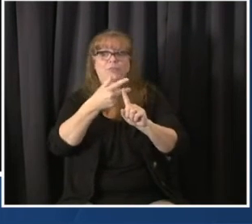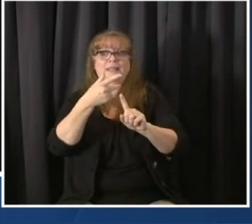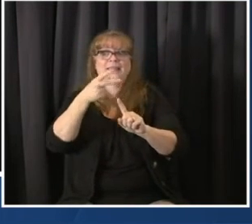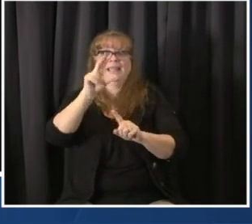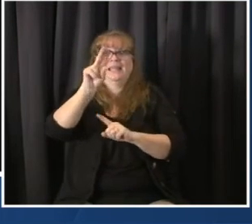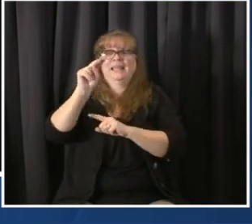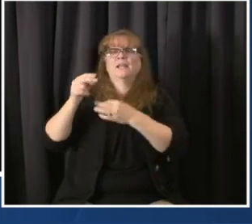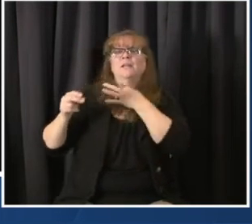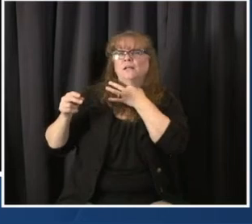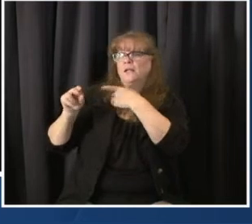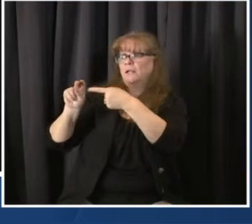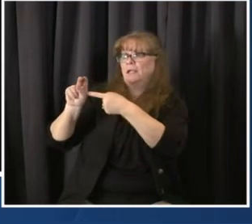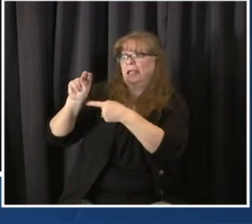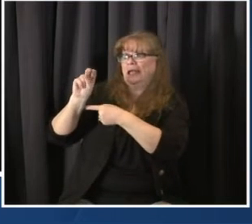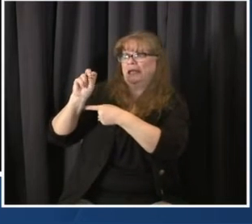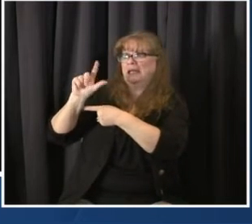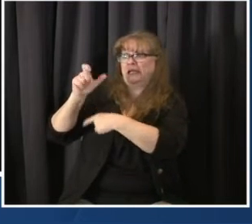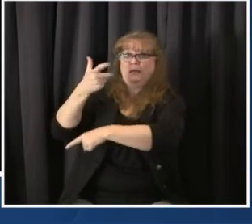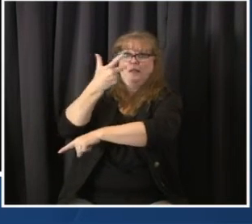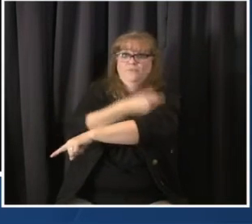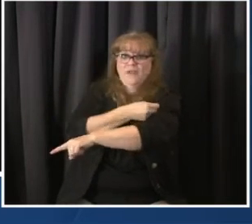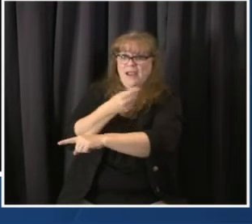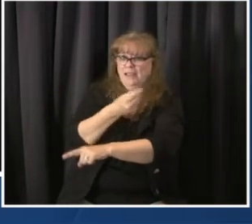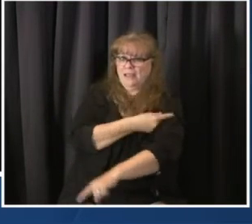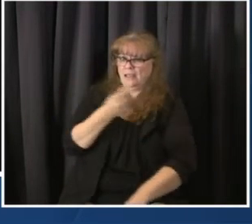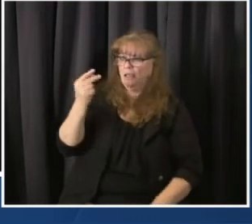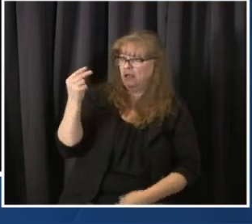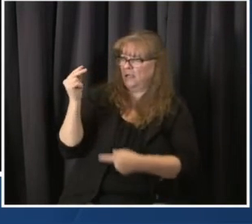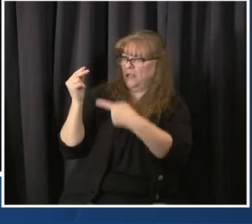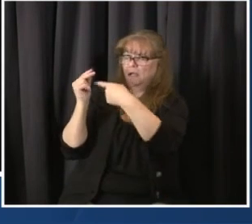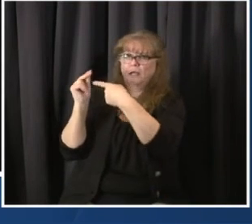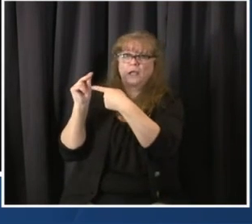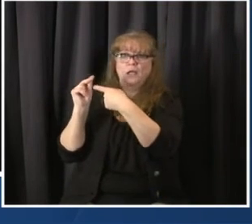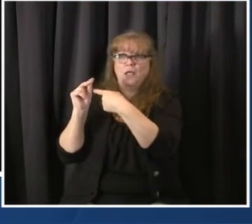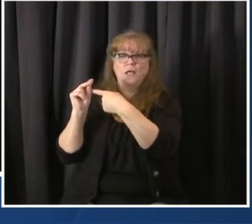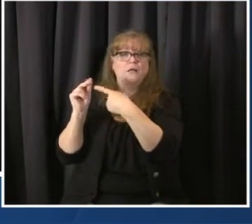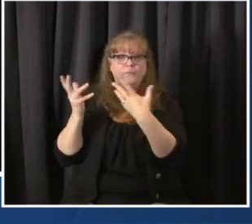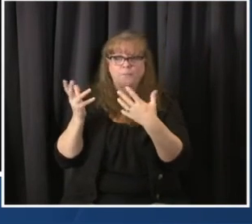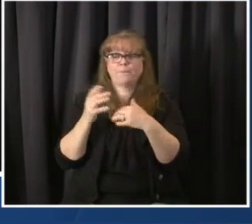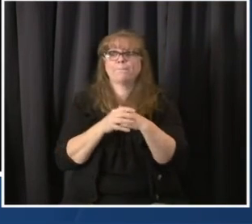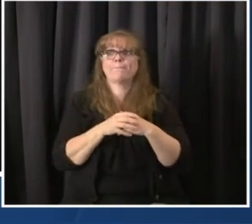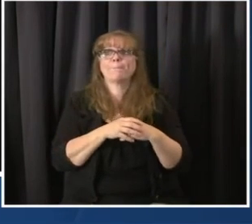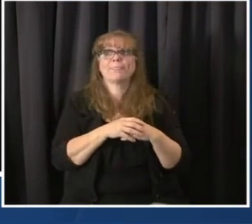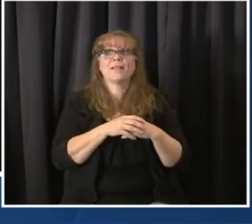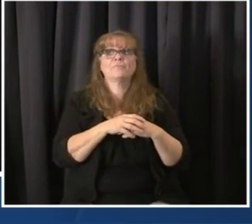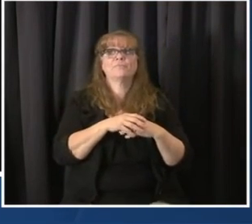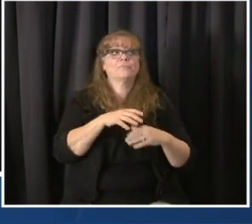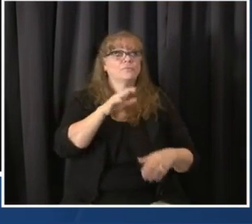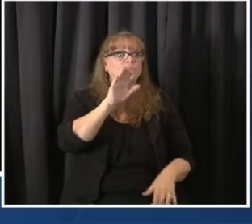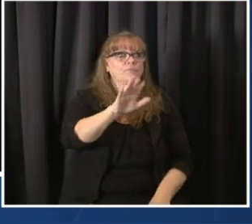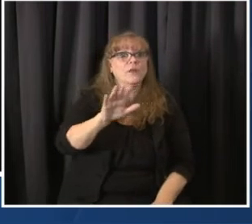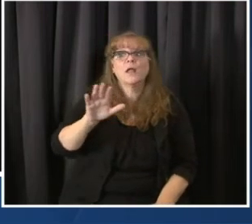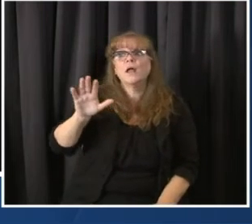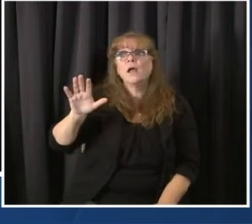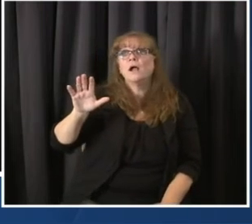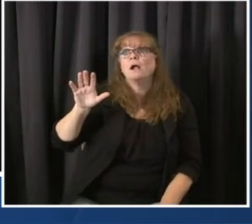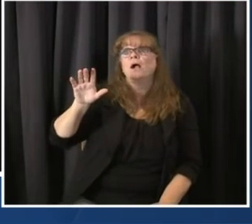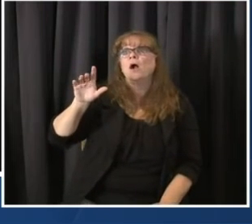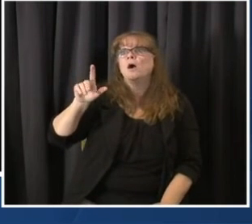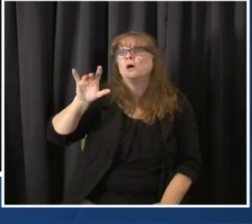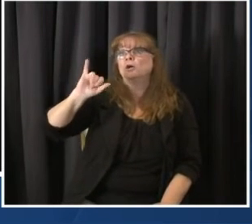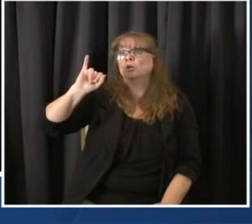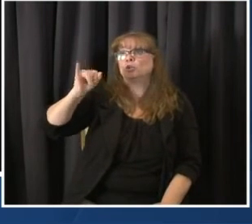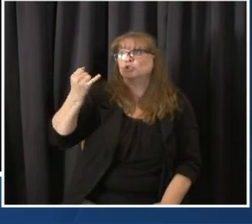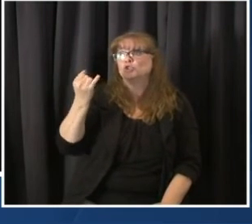So the good news on refrigeration is Johnson and Johnson vaccine requires no extraordinary measures. Moderna requires